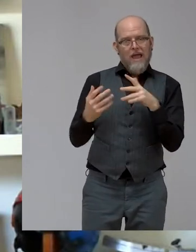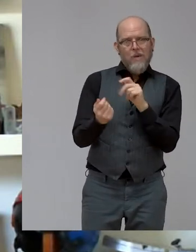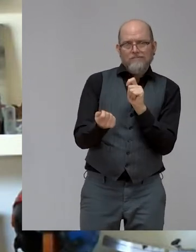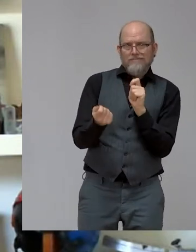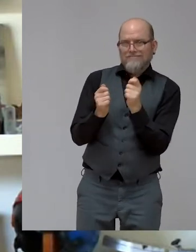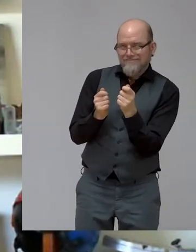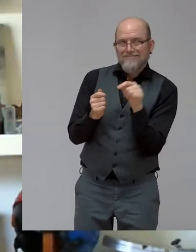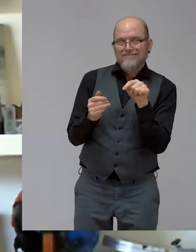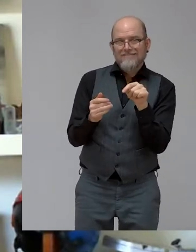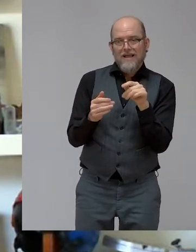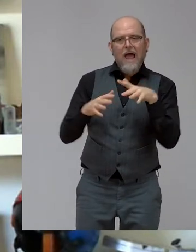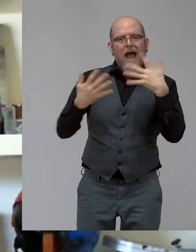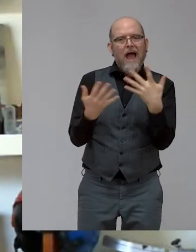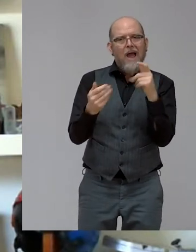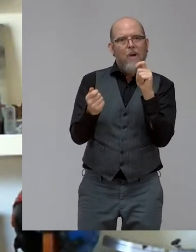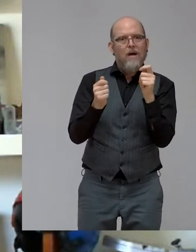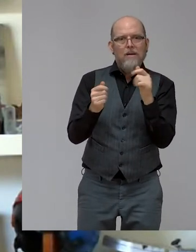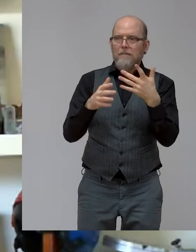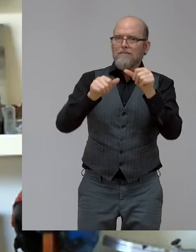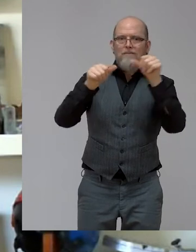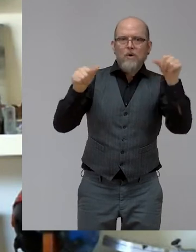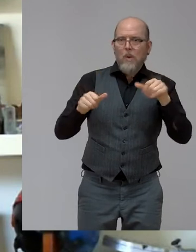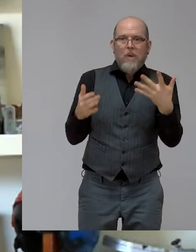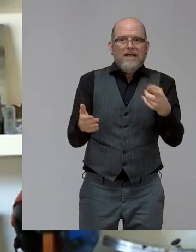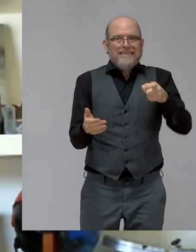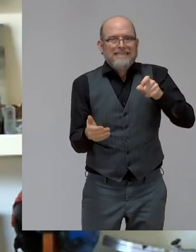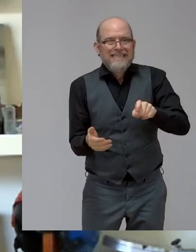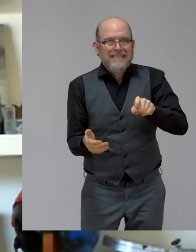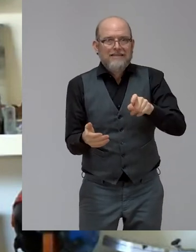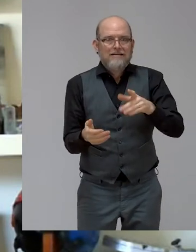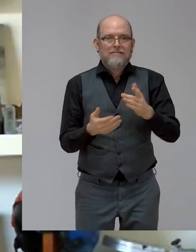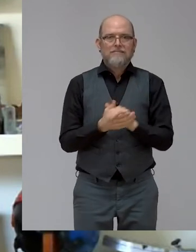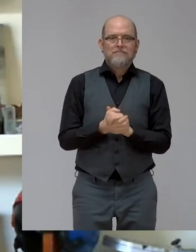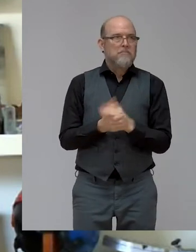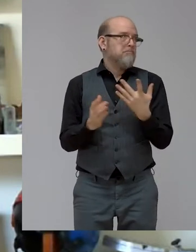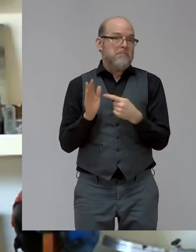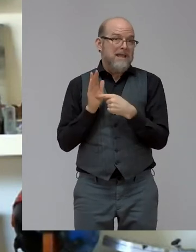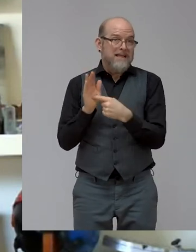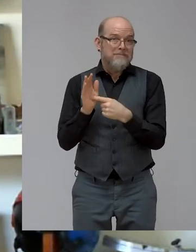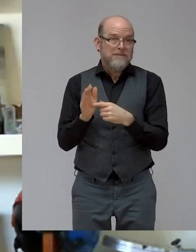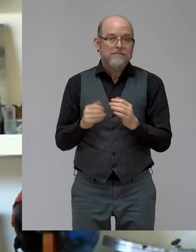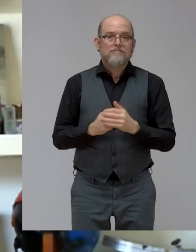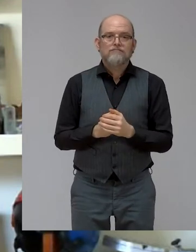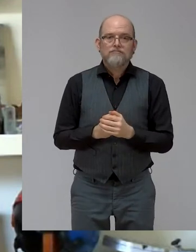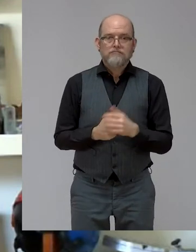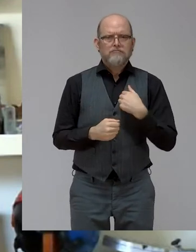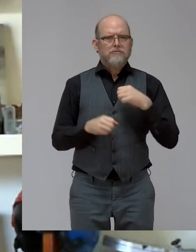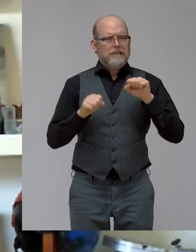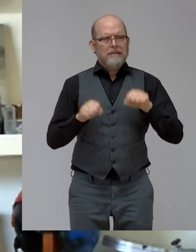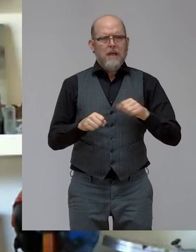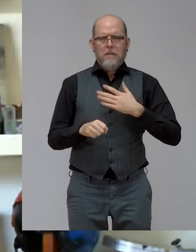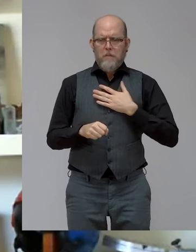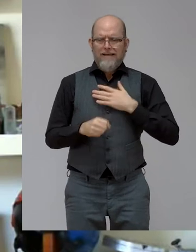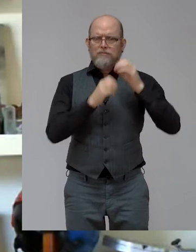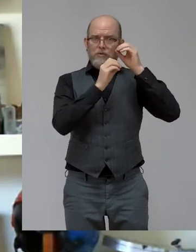by making that, for example, I can share with you that for my dream, from Access